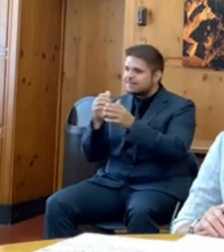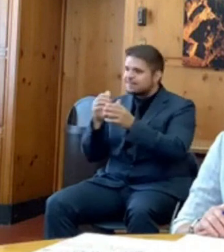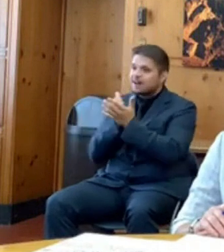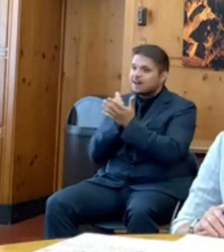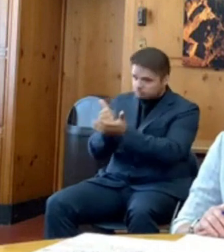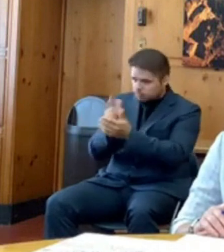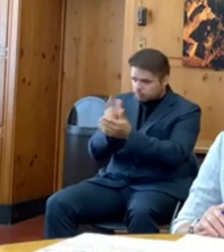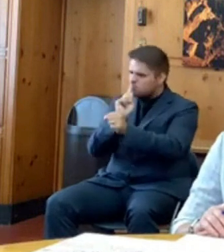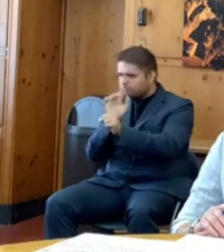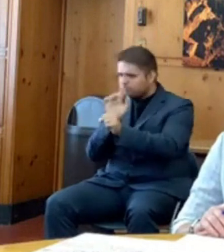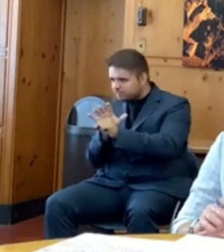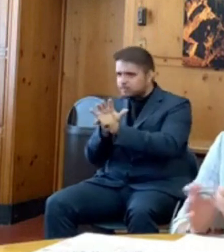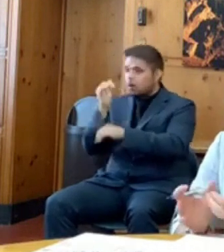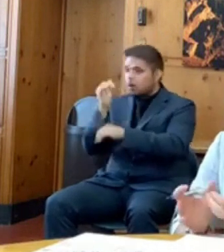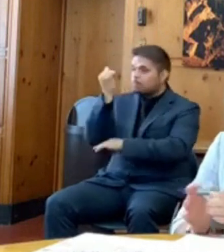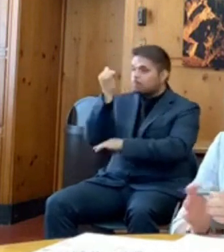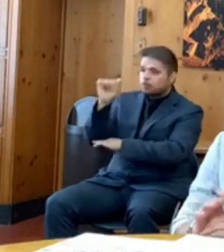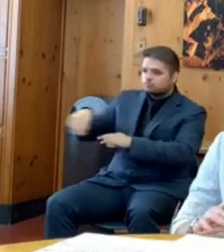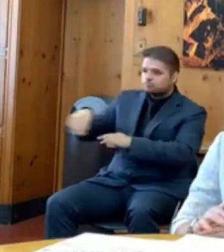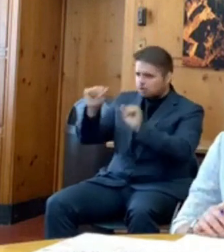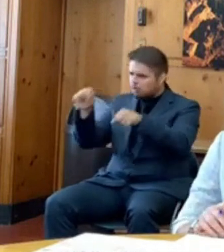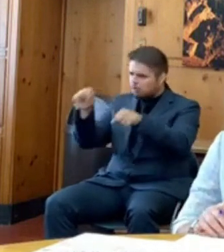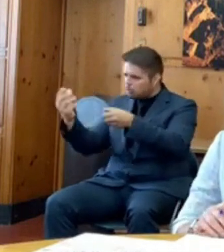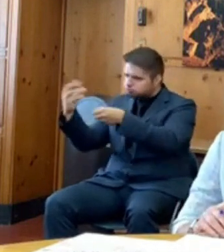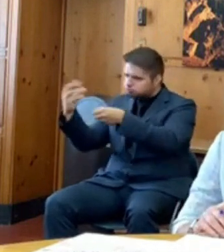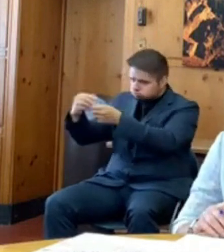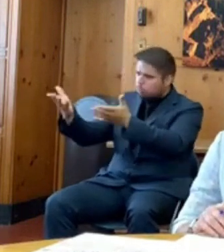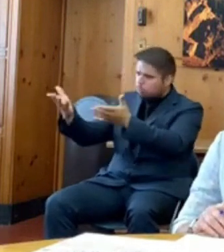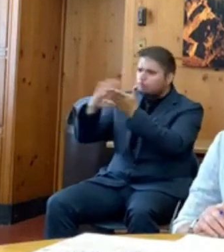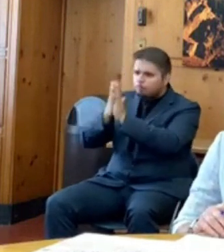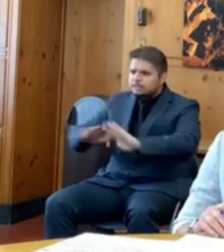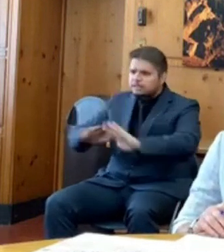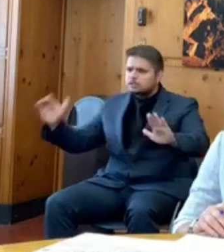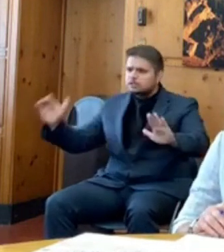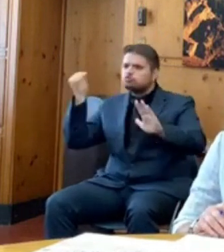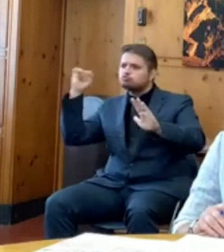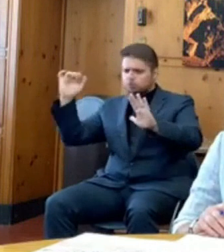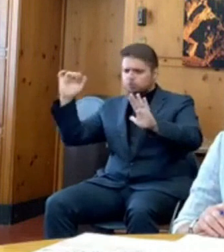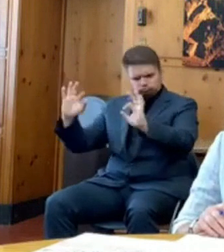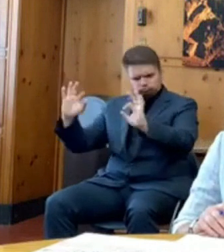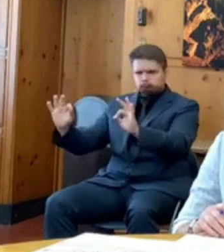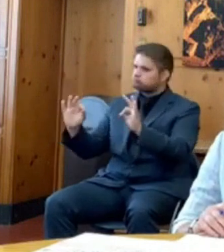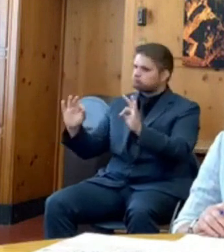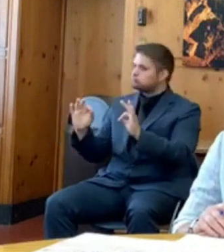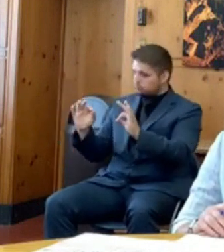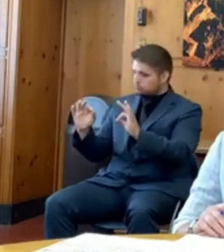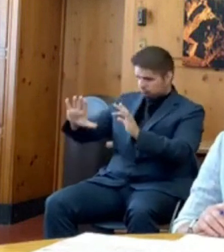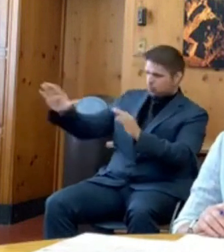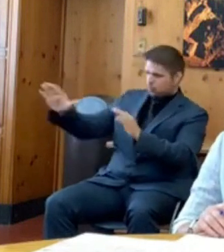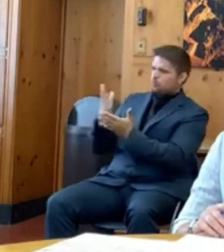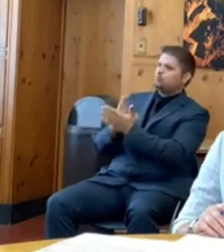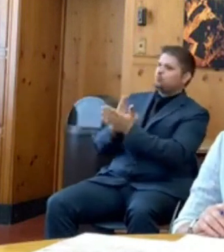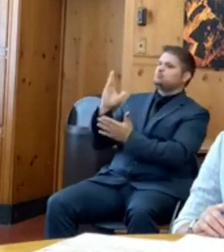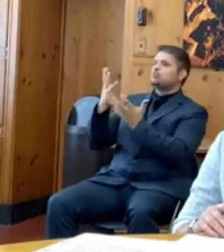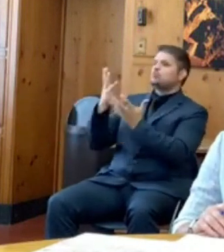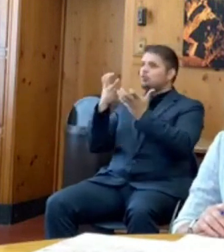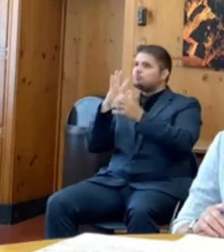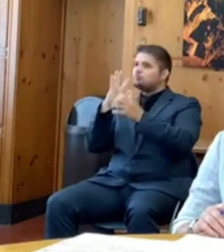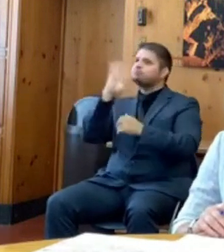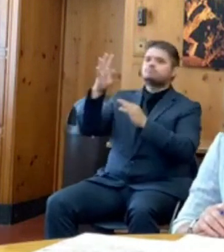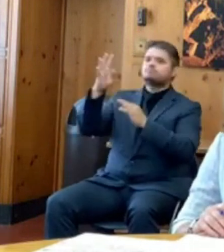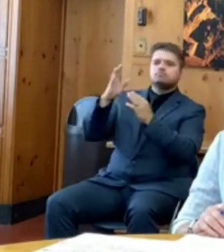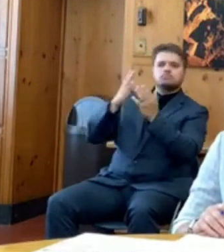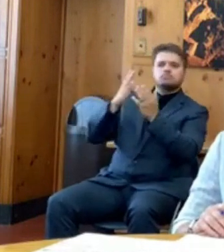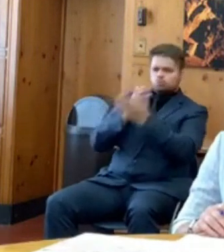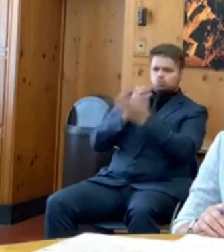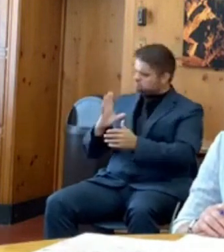can participate in peaceful protests and exercise their right to free speech. These folks are